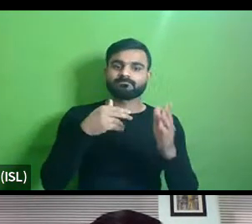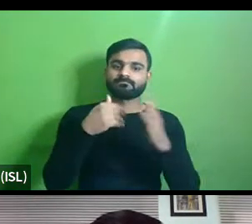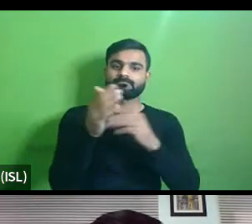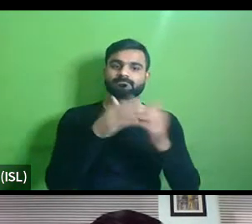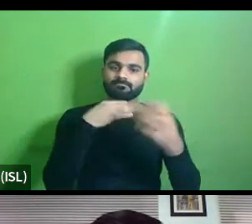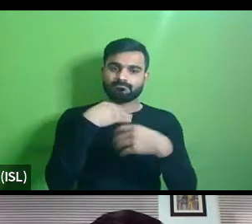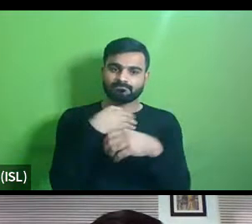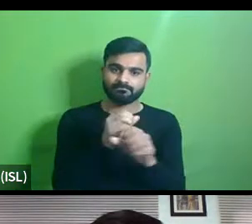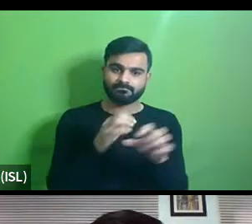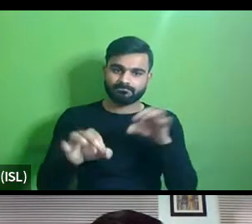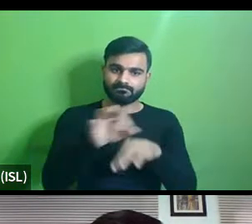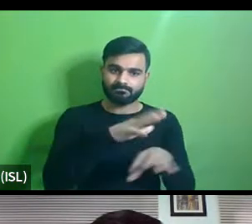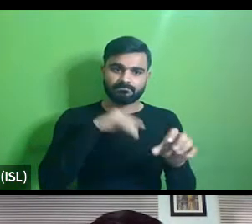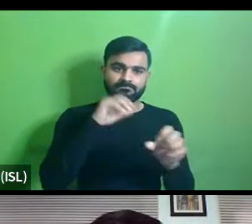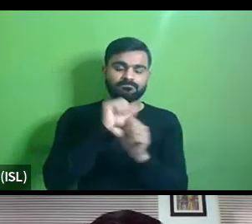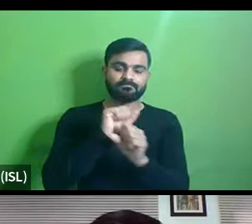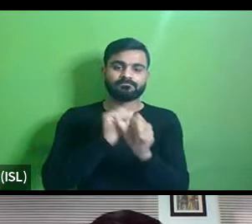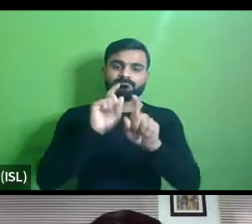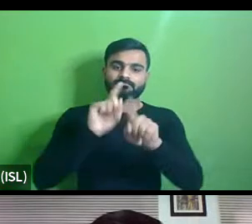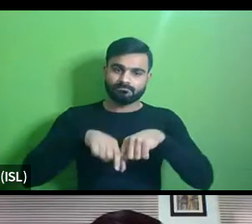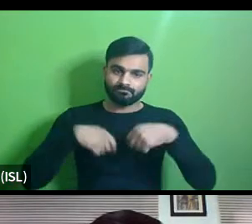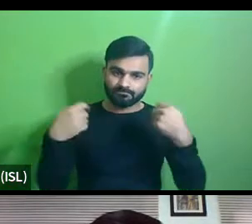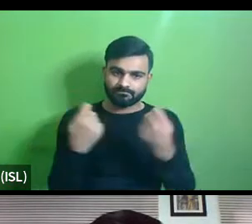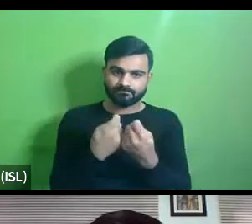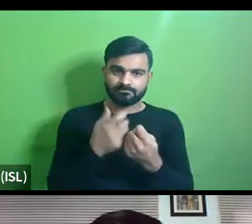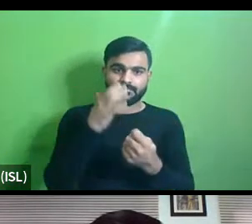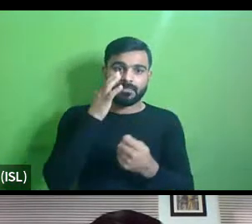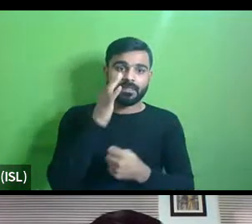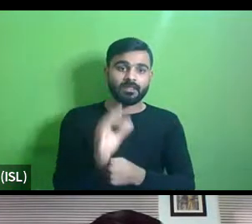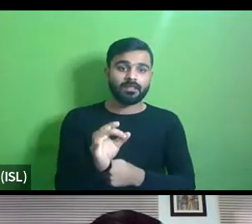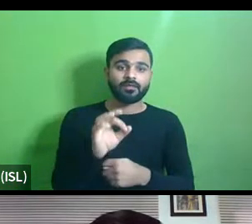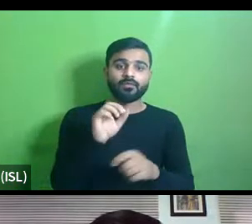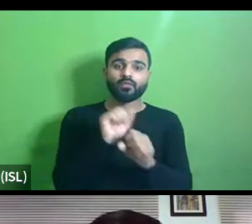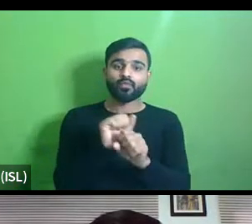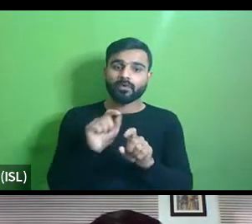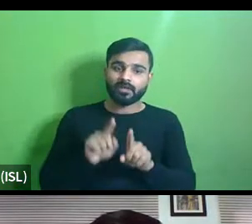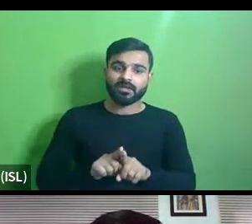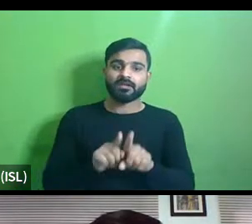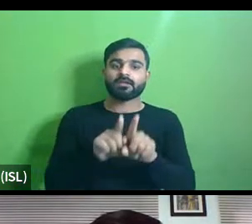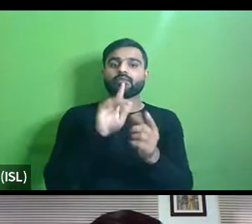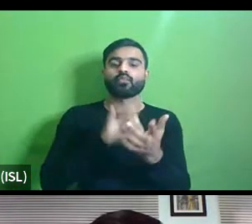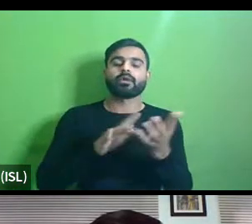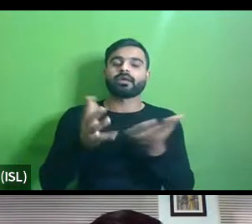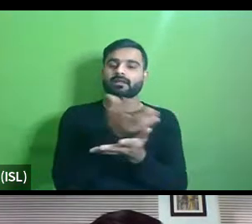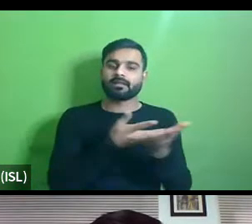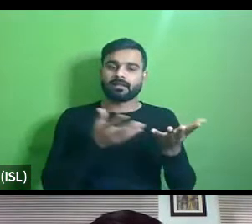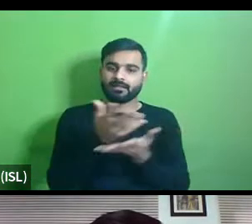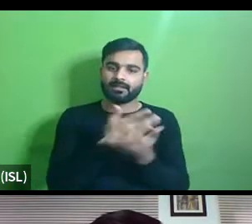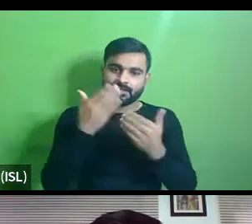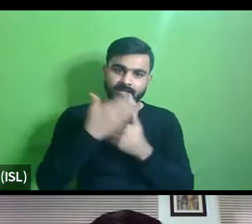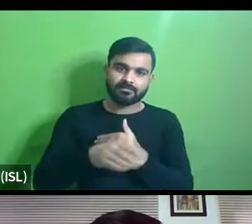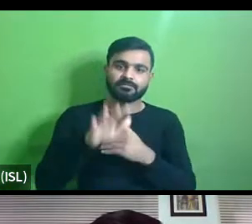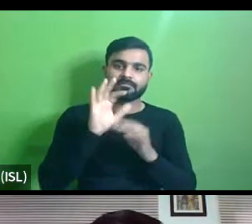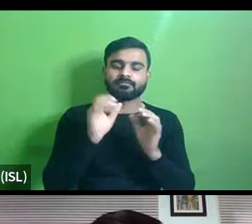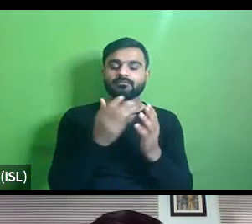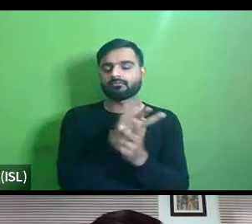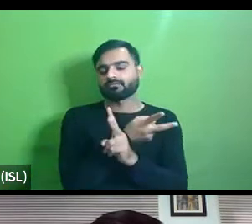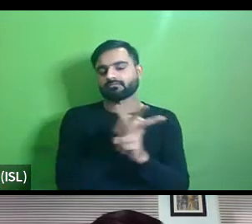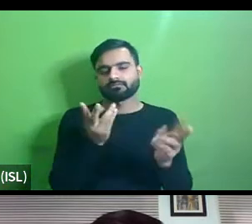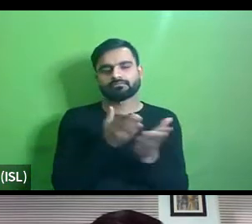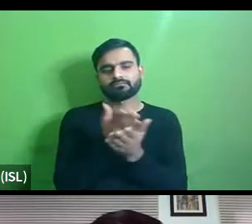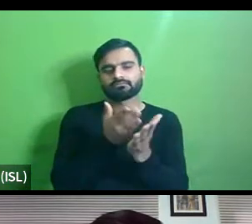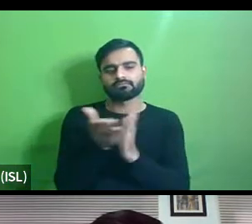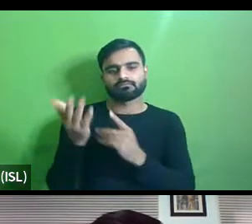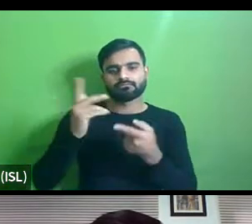for the city's working teams and also importantly towards the end where the discussion went was that there are various stakeholders